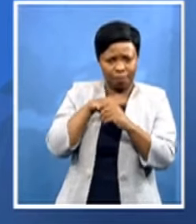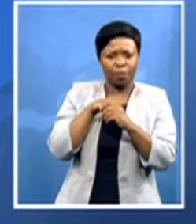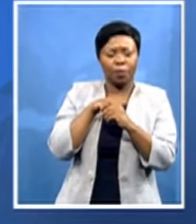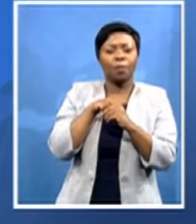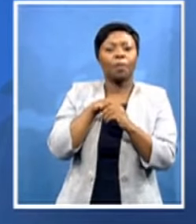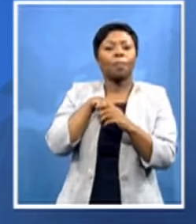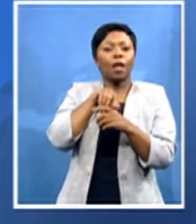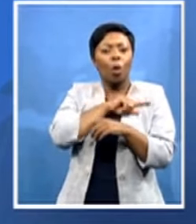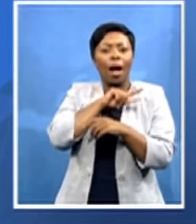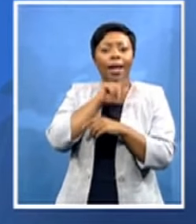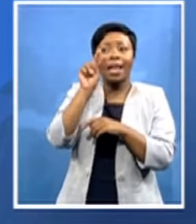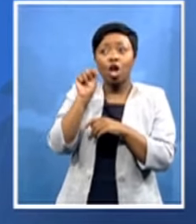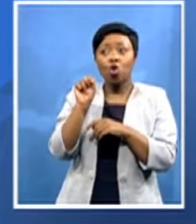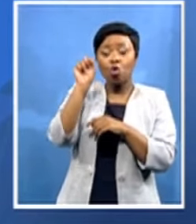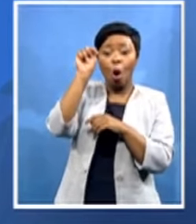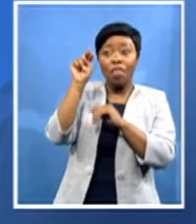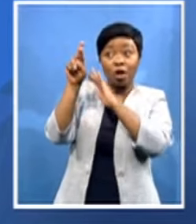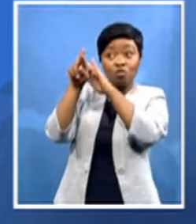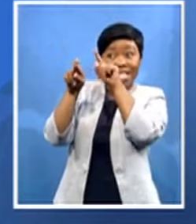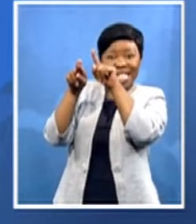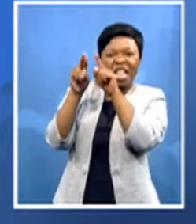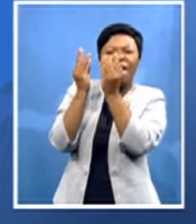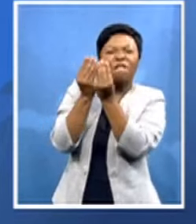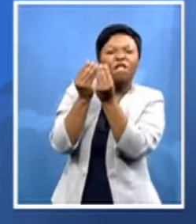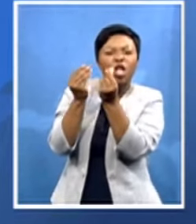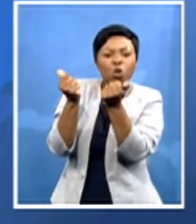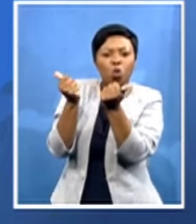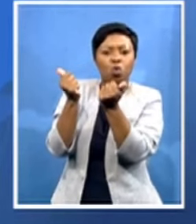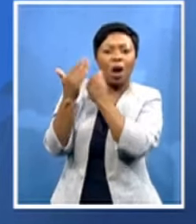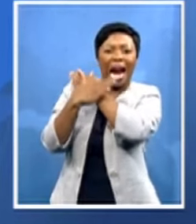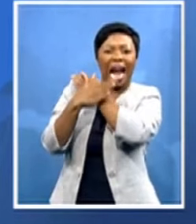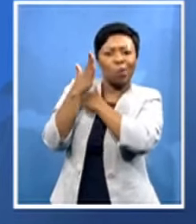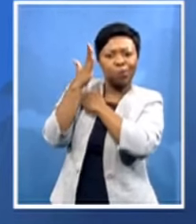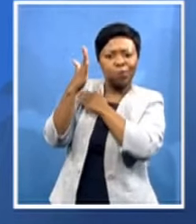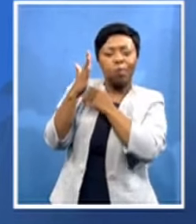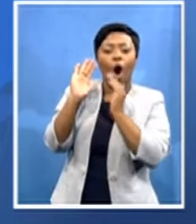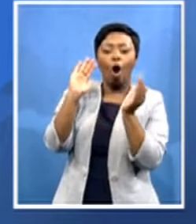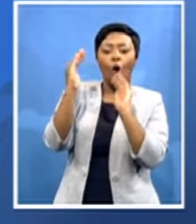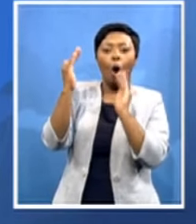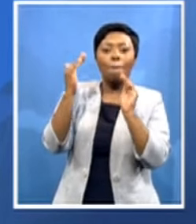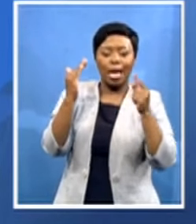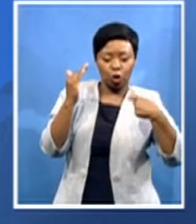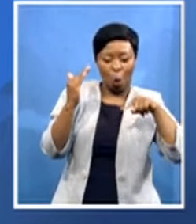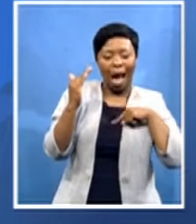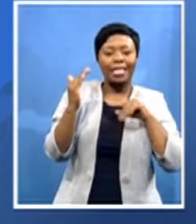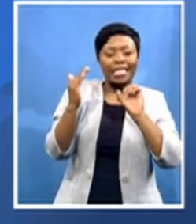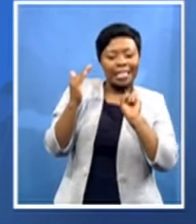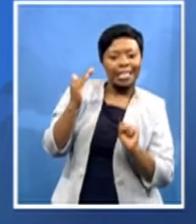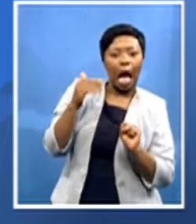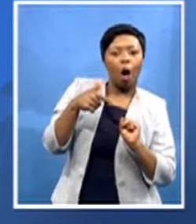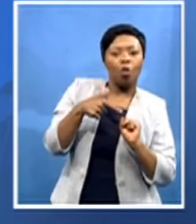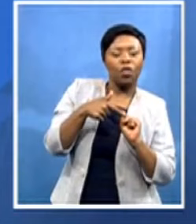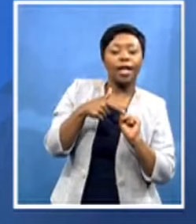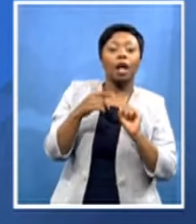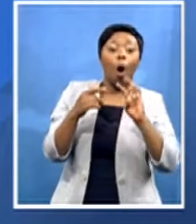compared to us the southern a uh vis-a-vis the western and the eastern so if we continue